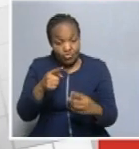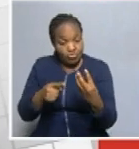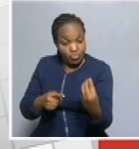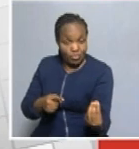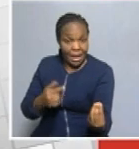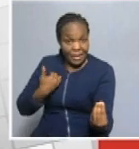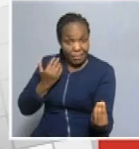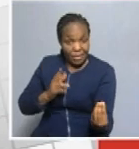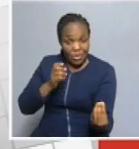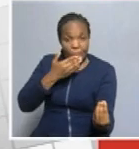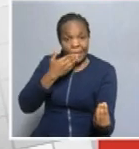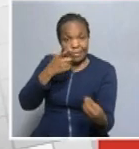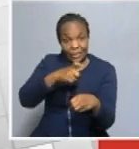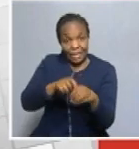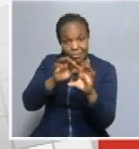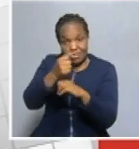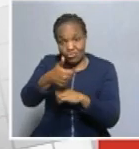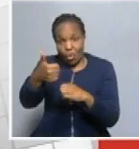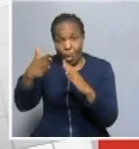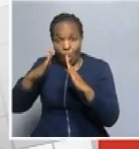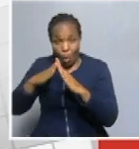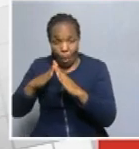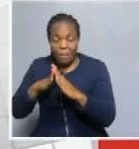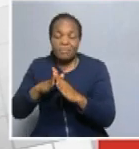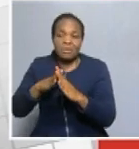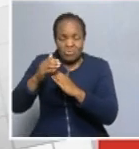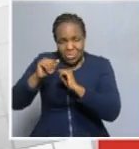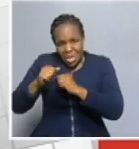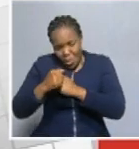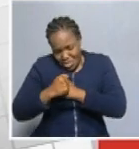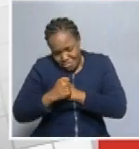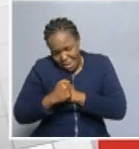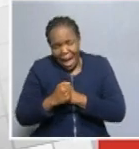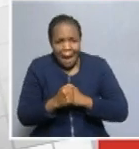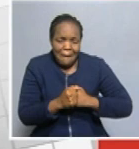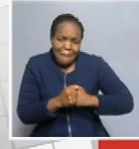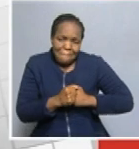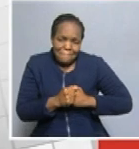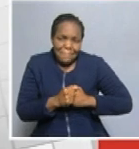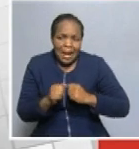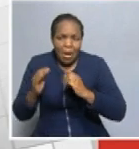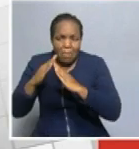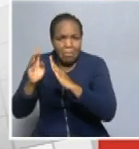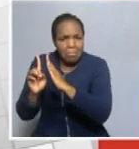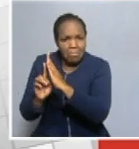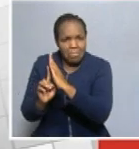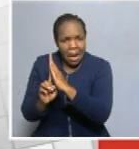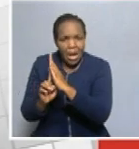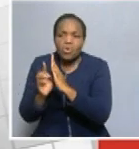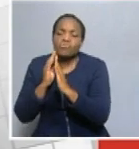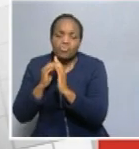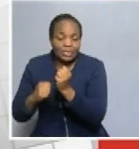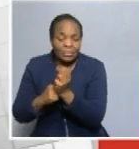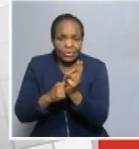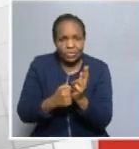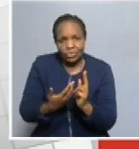young person, go home at night and your parents might be older or elderly, your grandparents, uncles, whoever is taking care of you, and